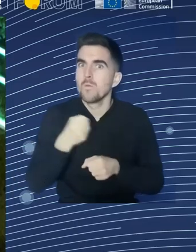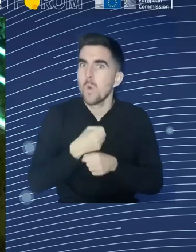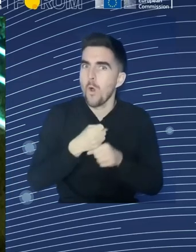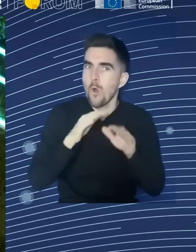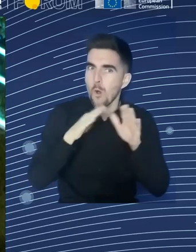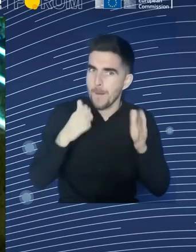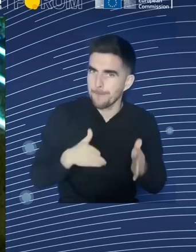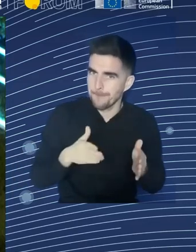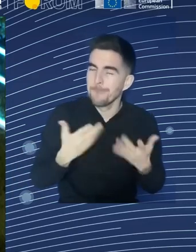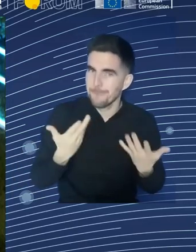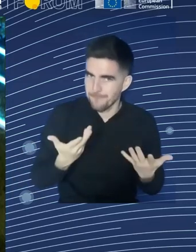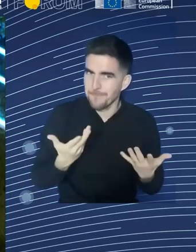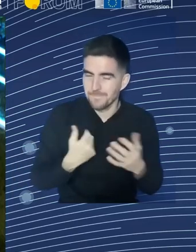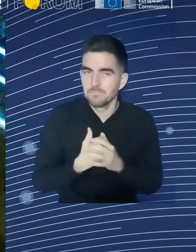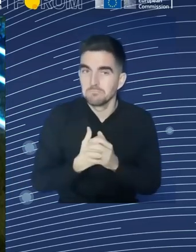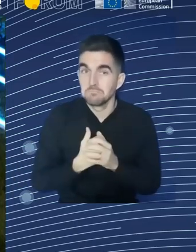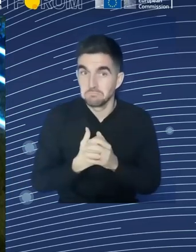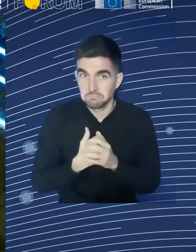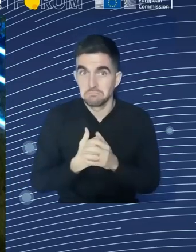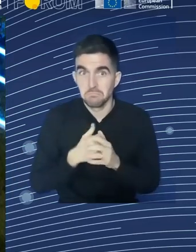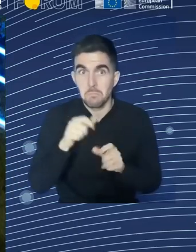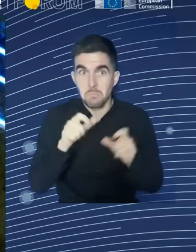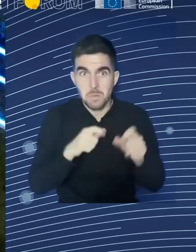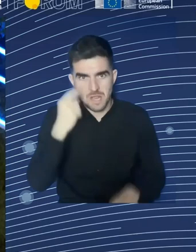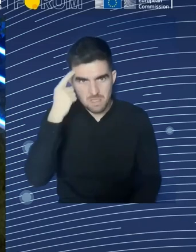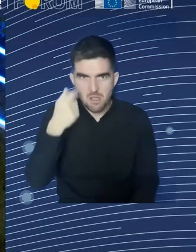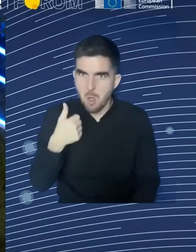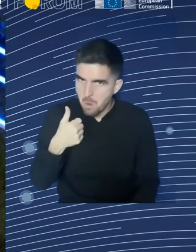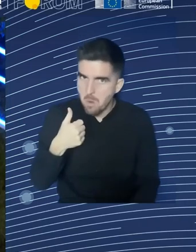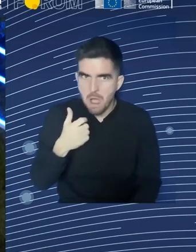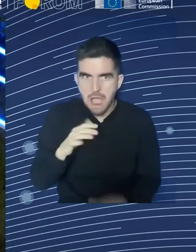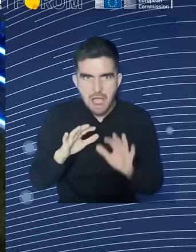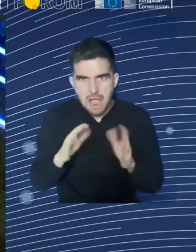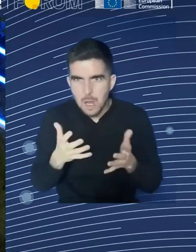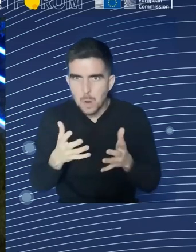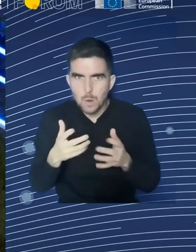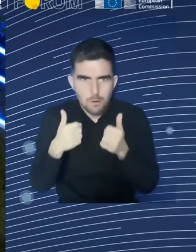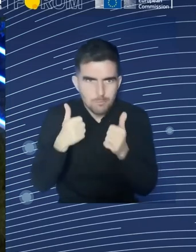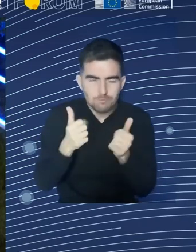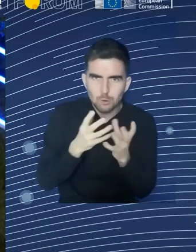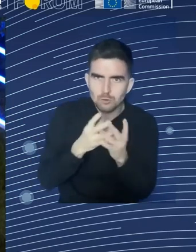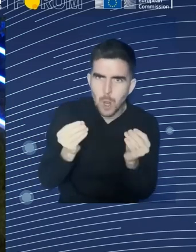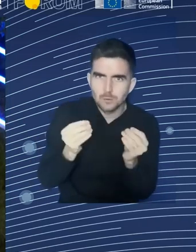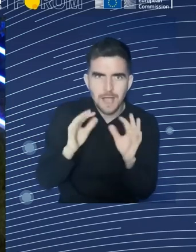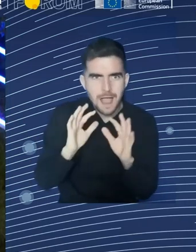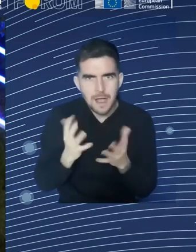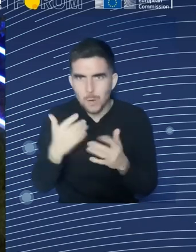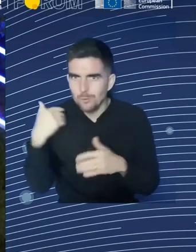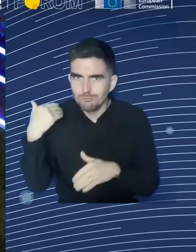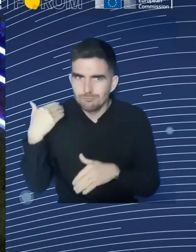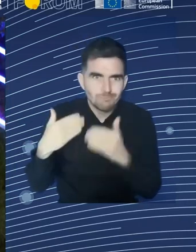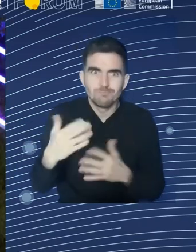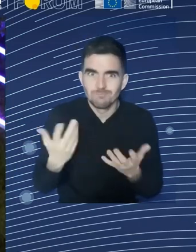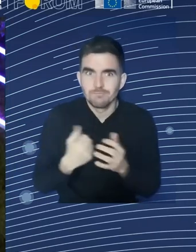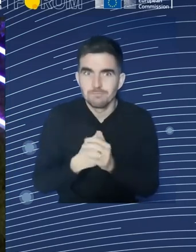more and more employers saying that, you know, at the end of the day, we see that working from home isn't as efficient as when people work on